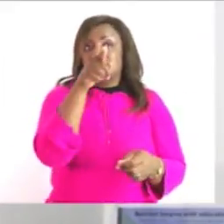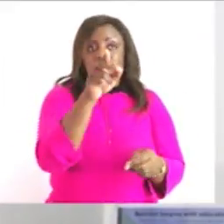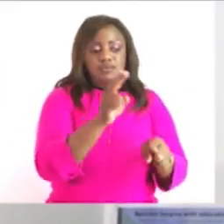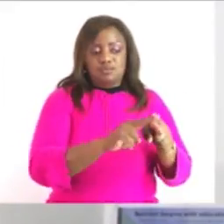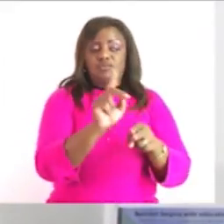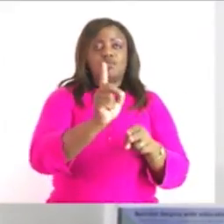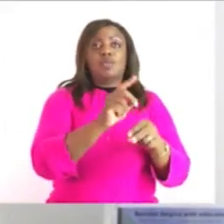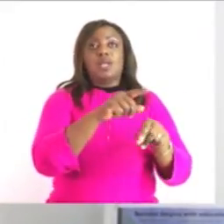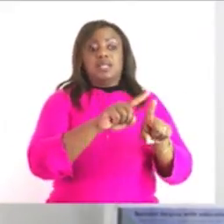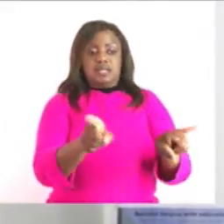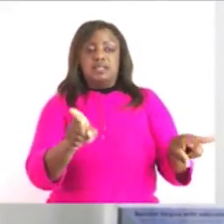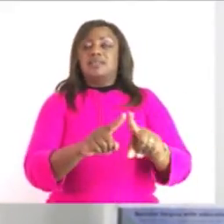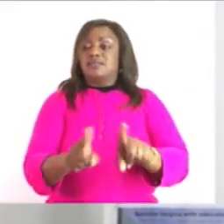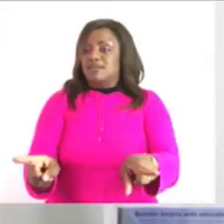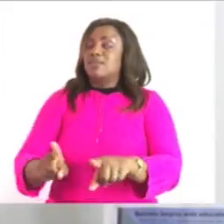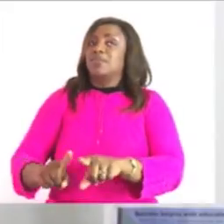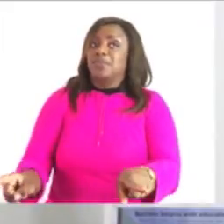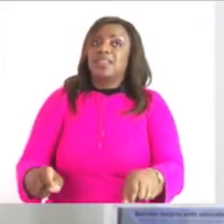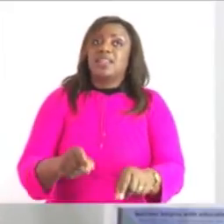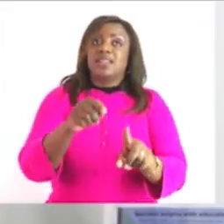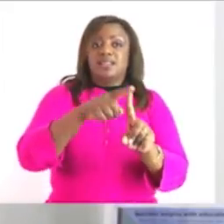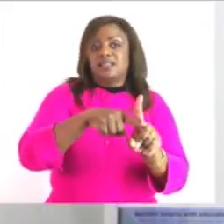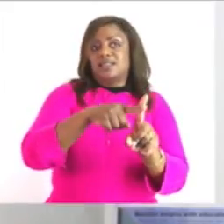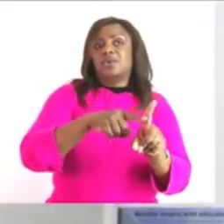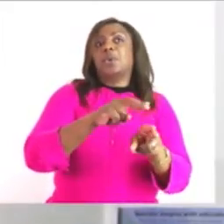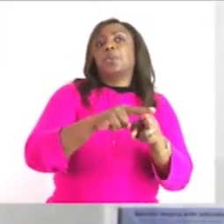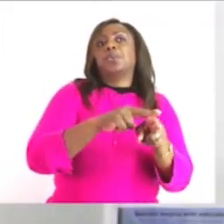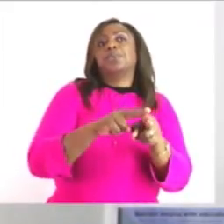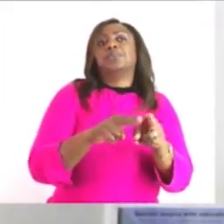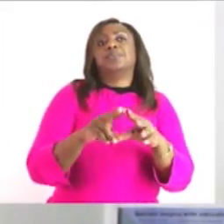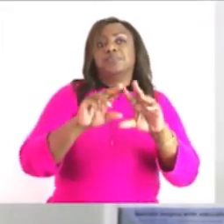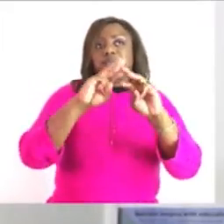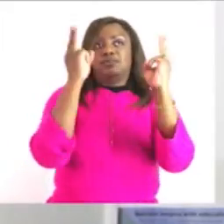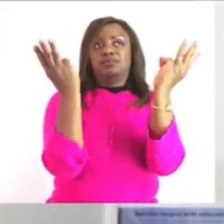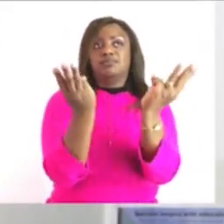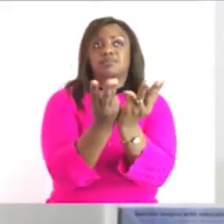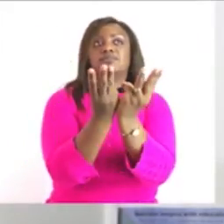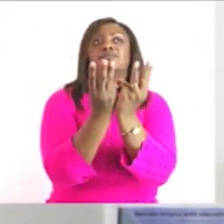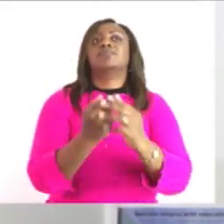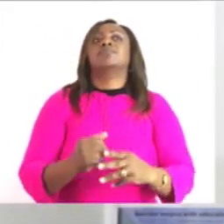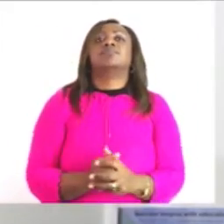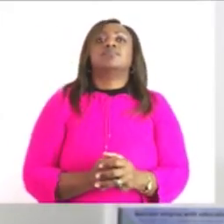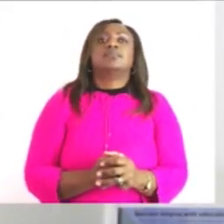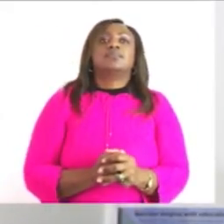there are different thermometers that we use and those things are called the instruments